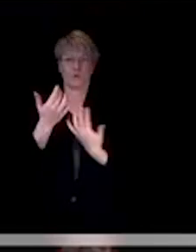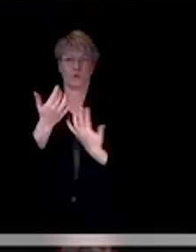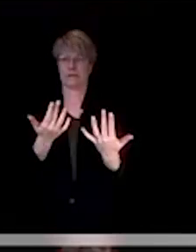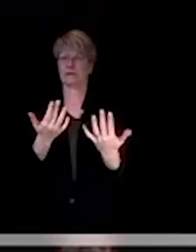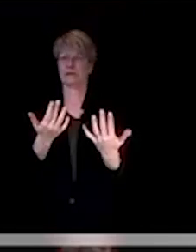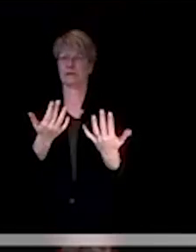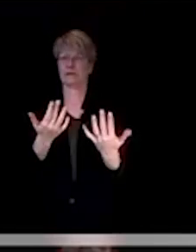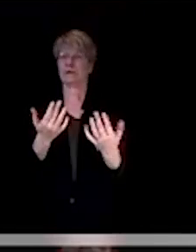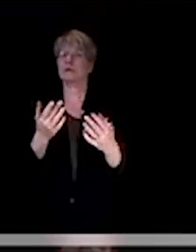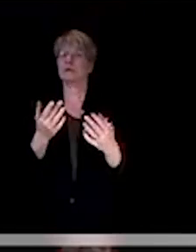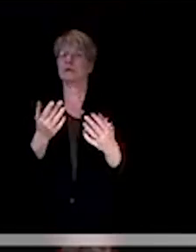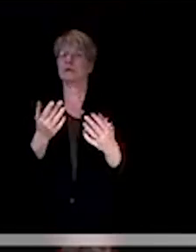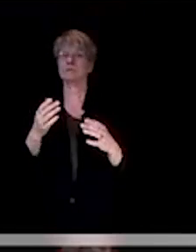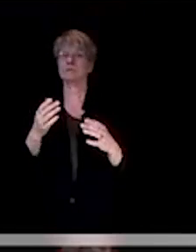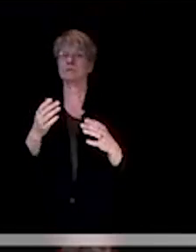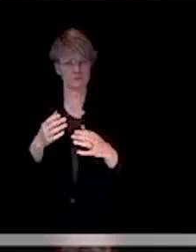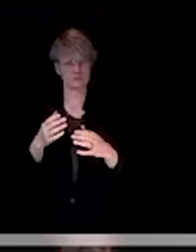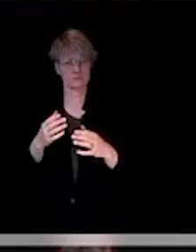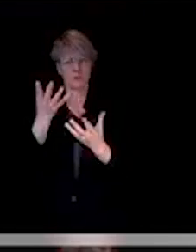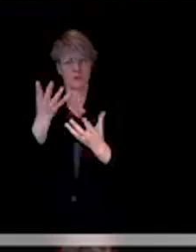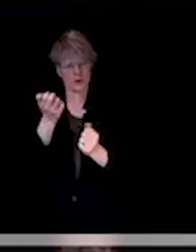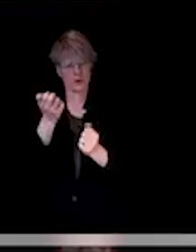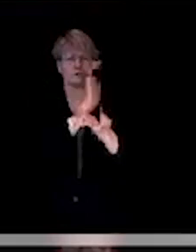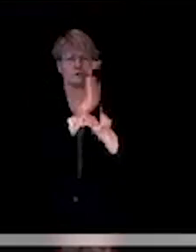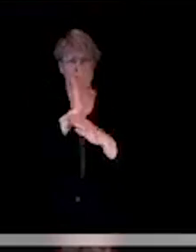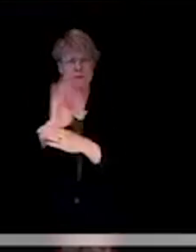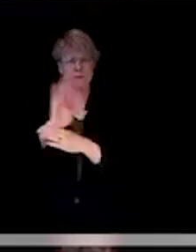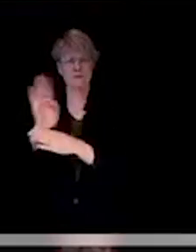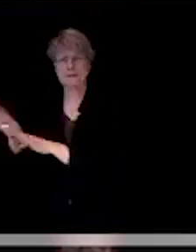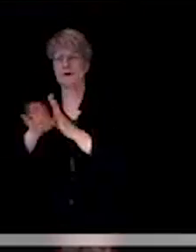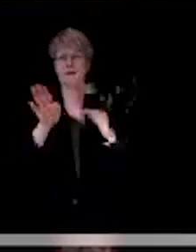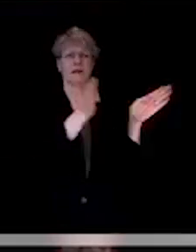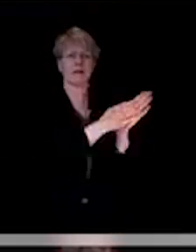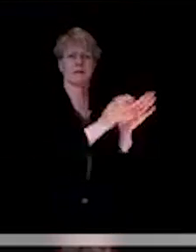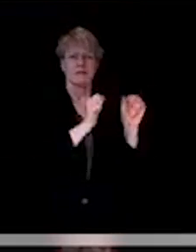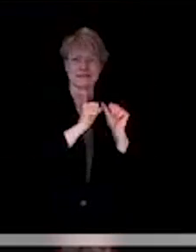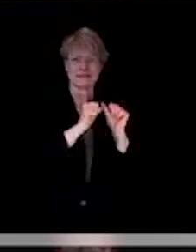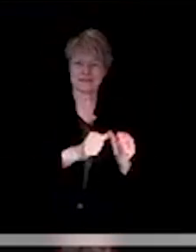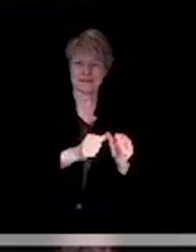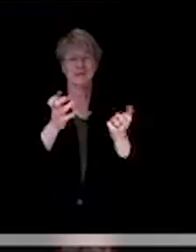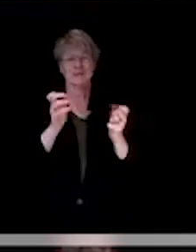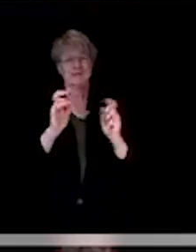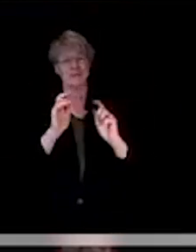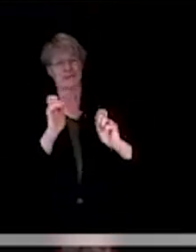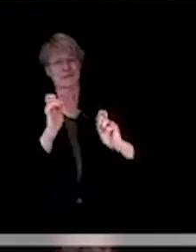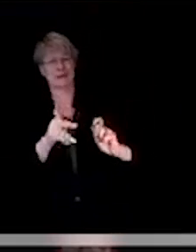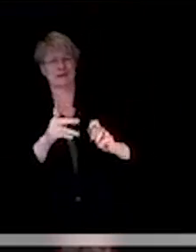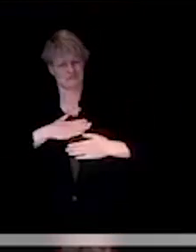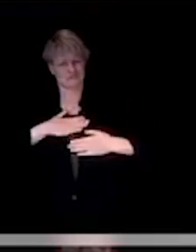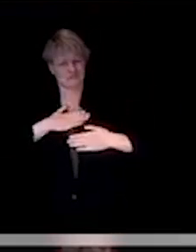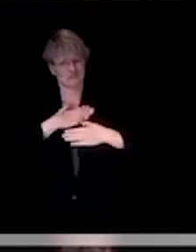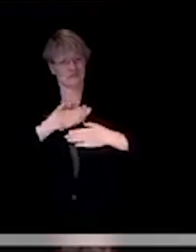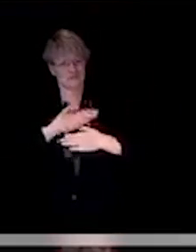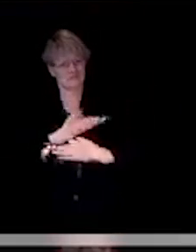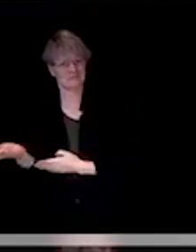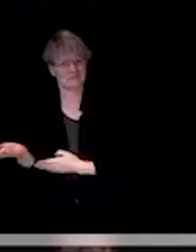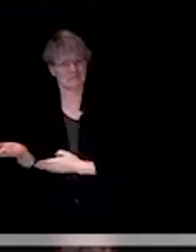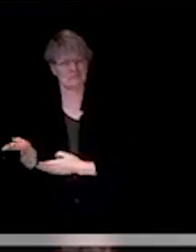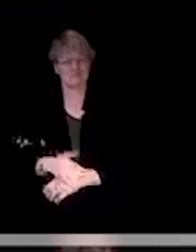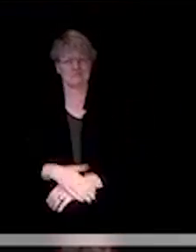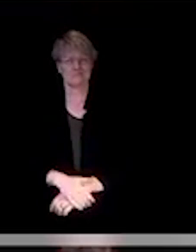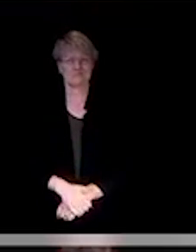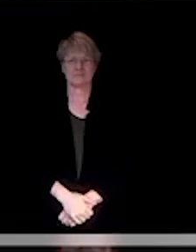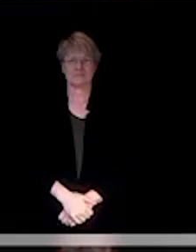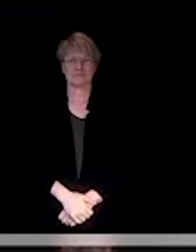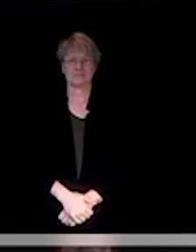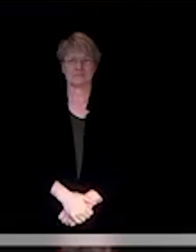sectors that we all enjoy and are happy to get back to, we want to make sure that they are able to keep